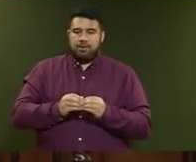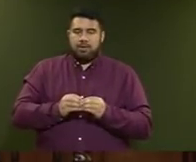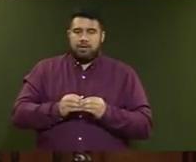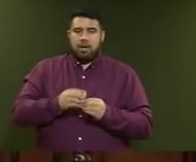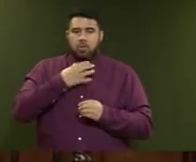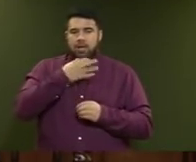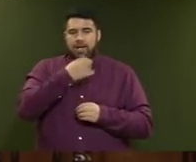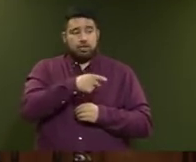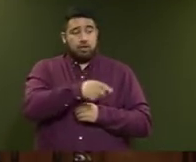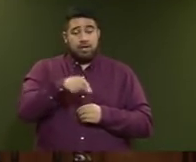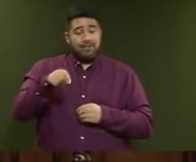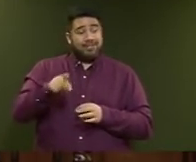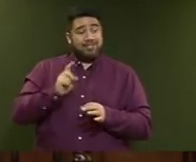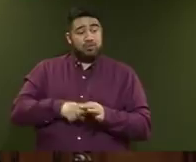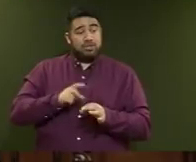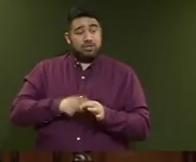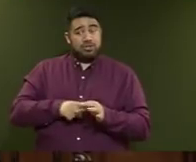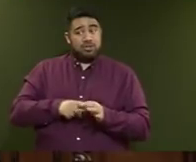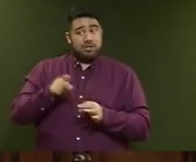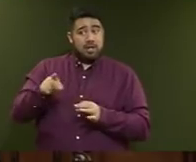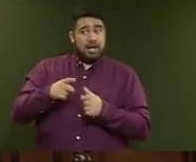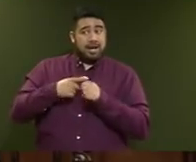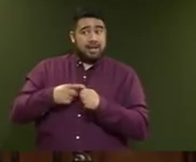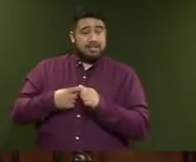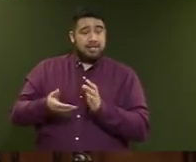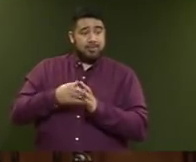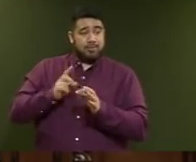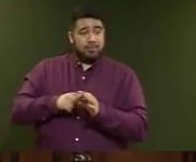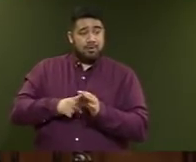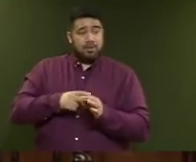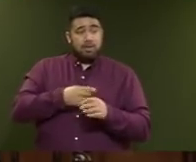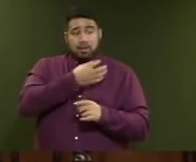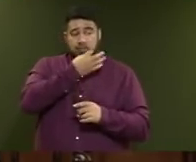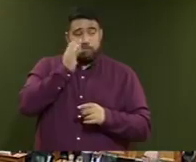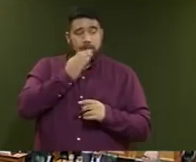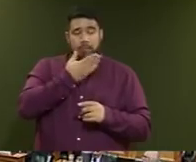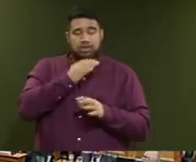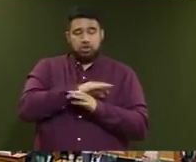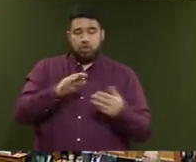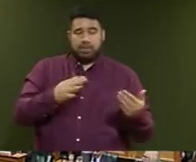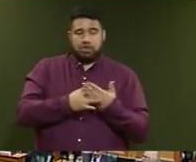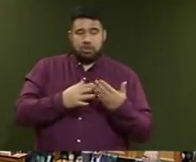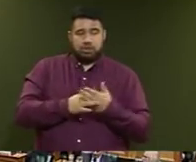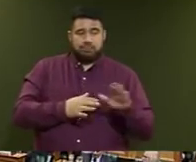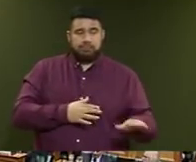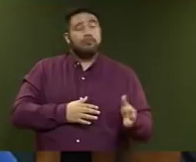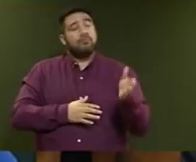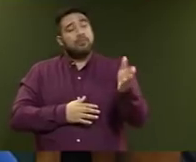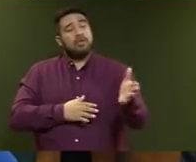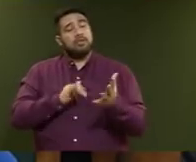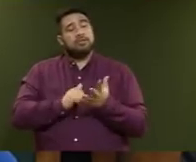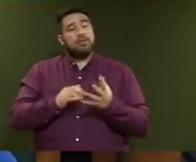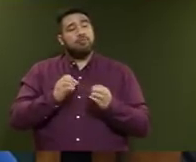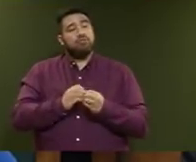question and the series of supplementaries and answers without interjecting. Simon Bridges. On the